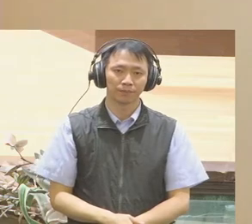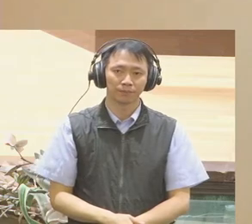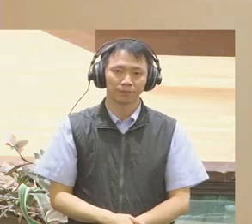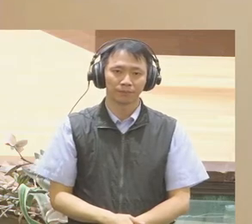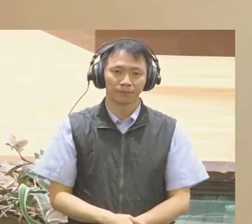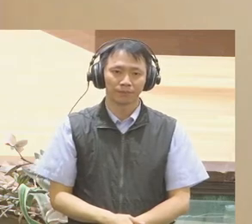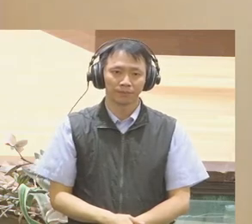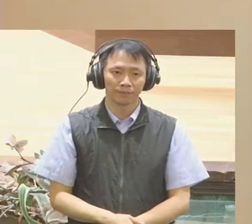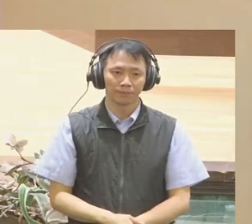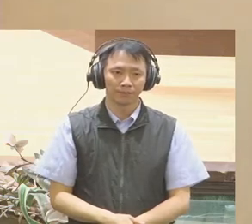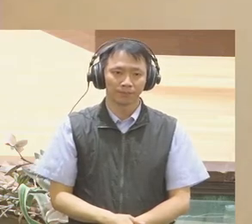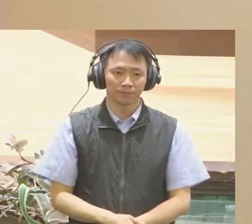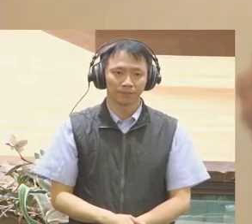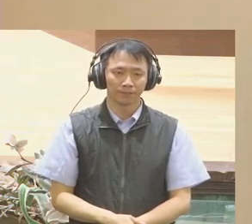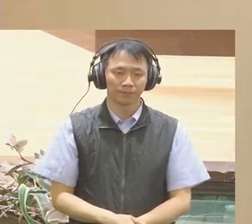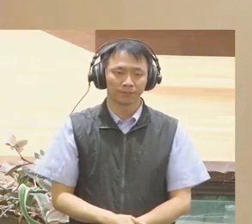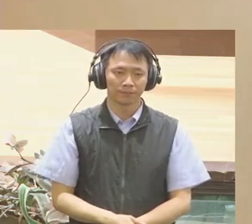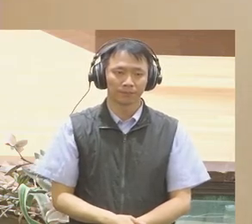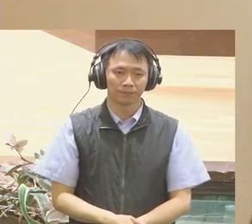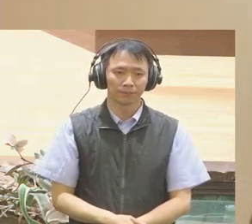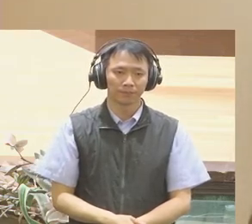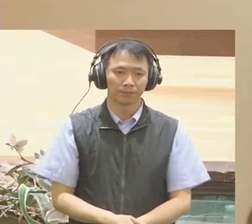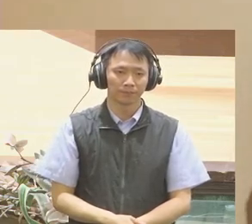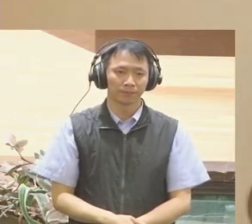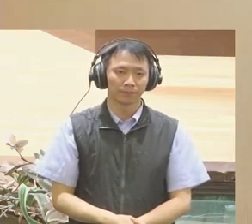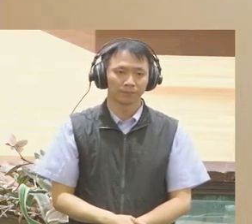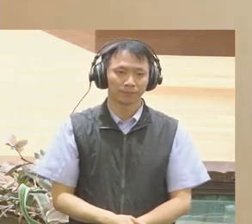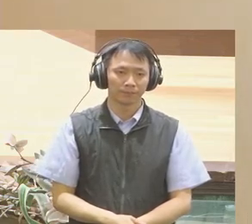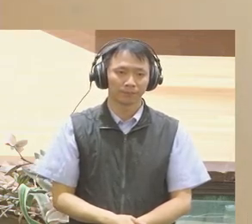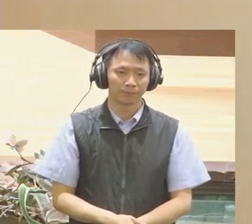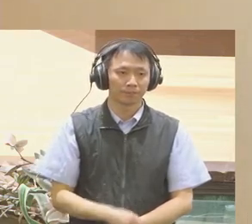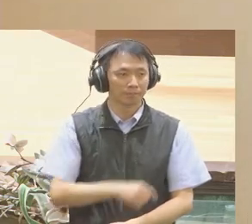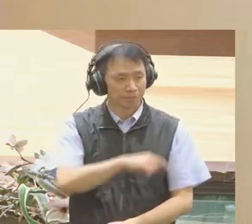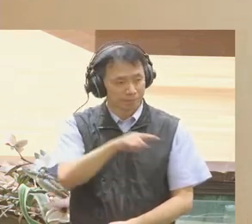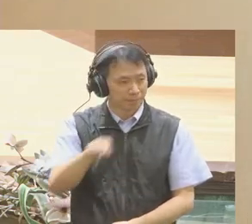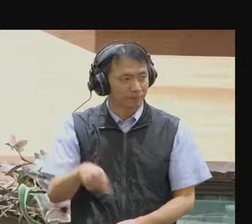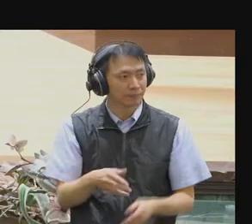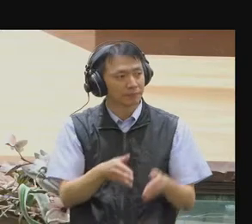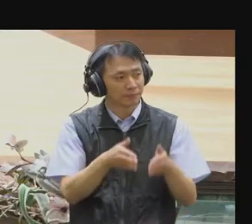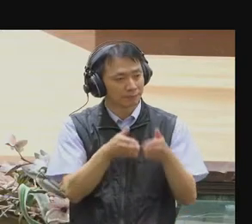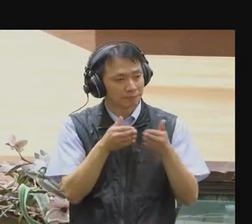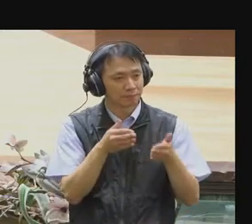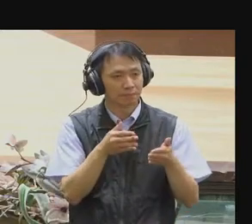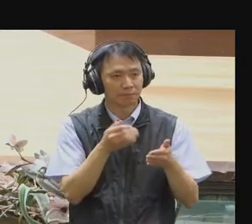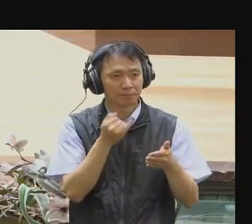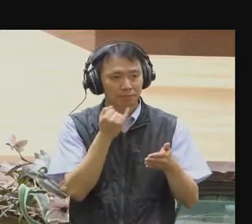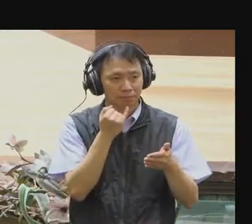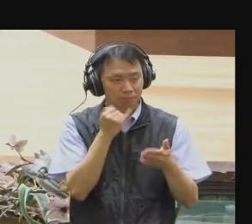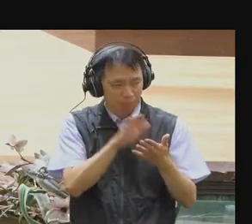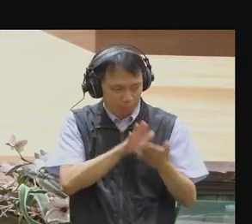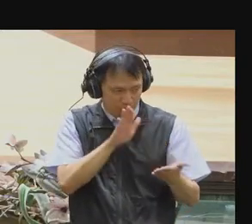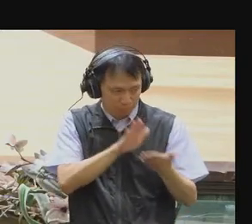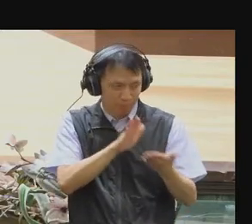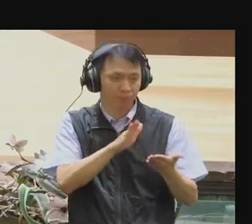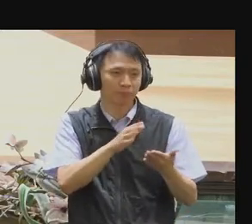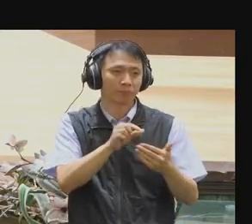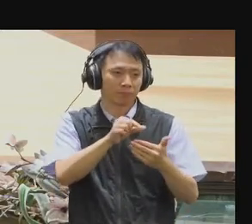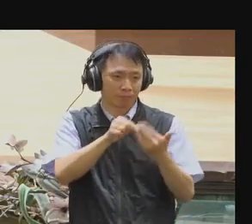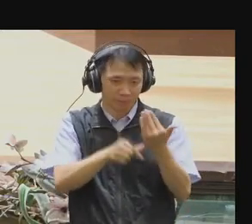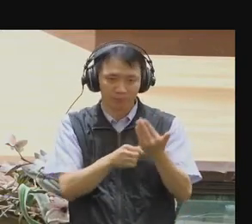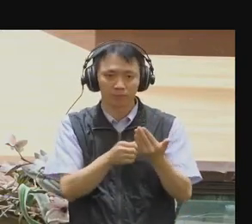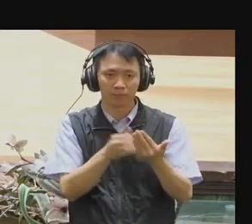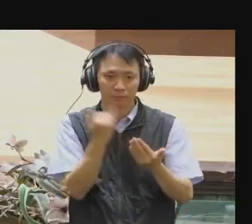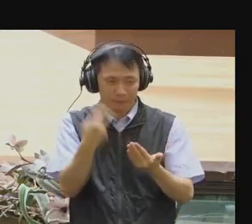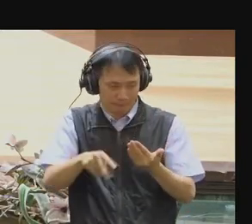We need more scalable compression mechanisms for making better meaning of rich, qualitative data that citizens can